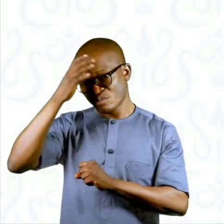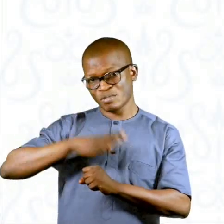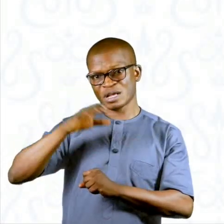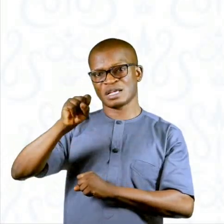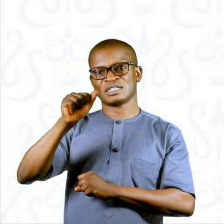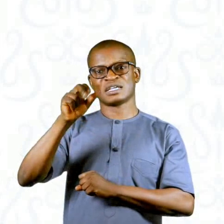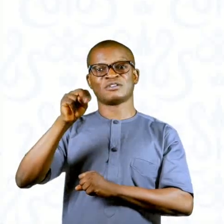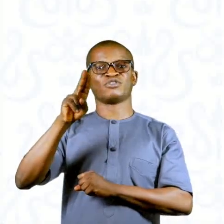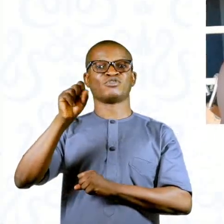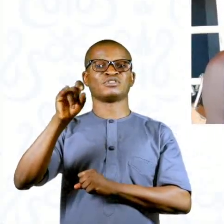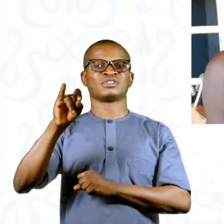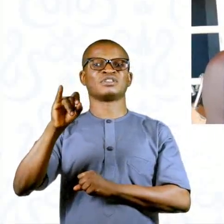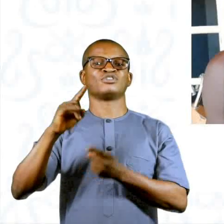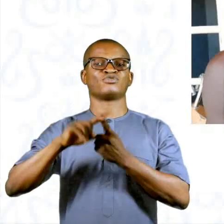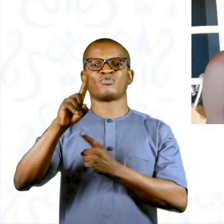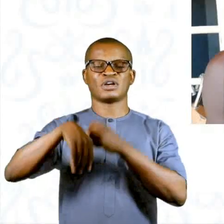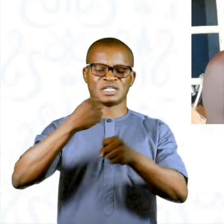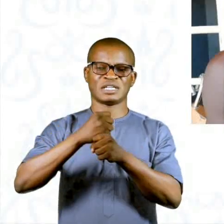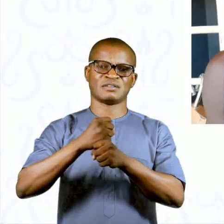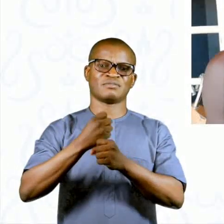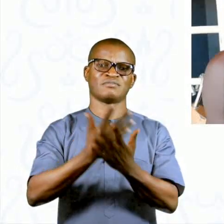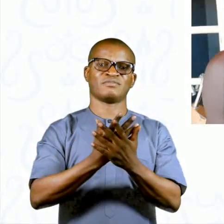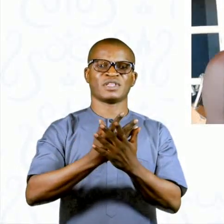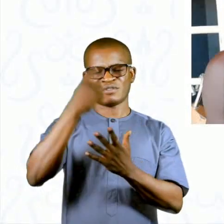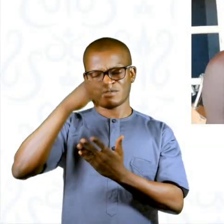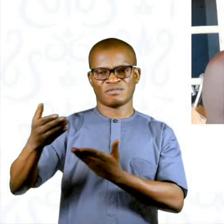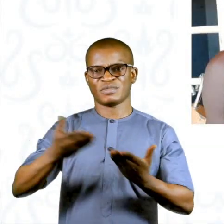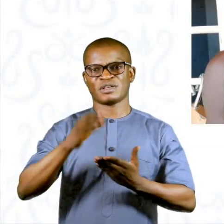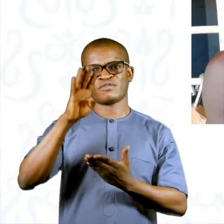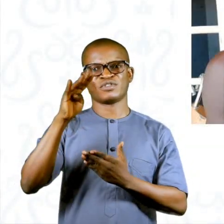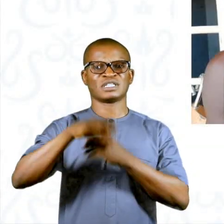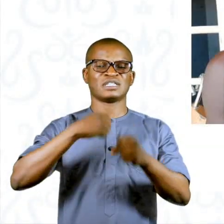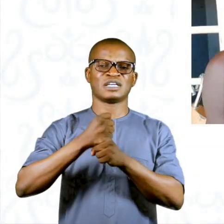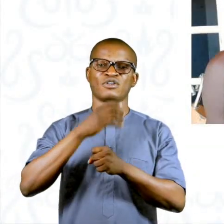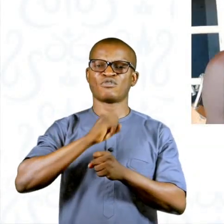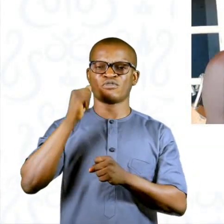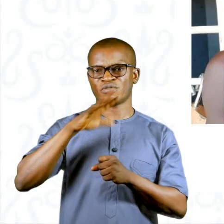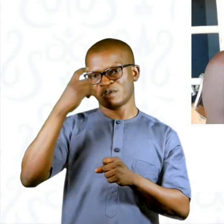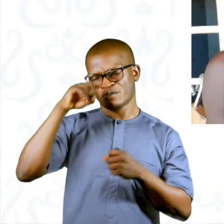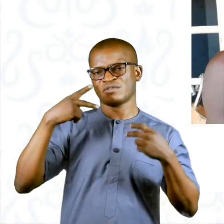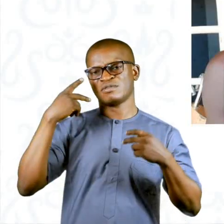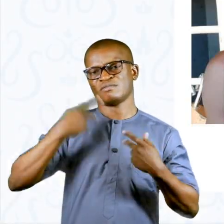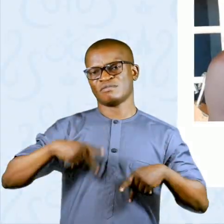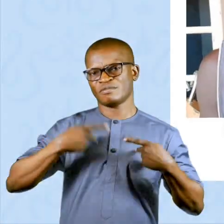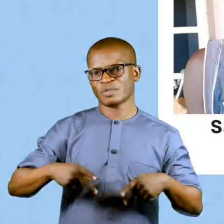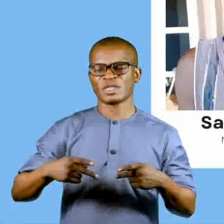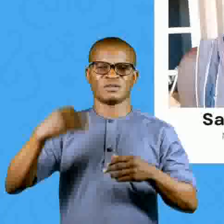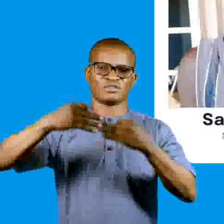man, Sanusi Kassim, to one-year imprisonment for procurement of a 14-year-old female for sexual exploitation.